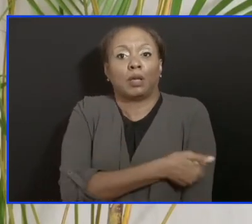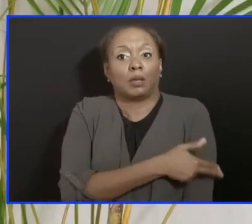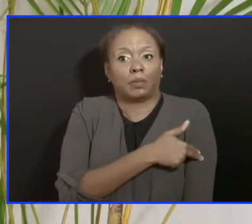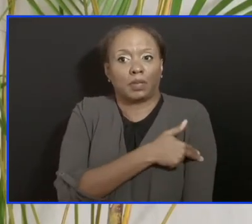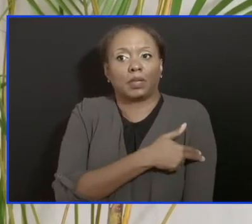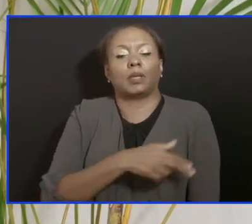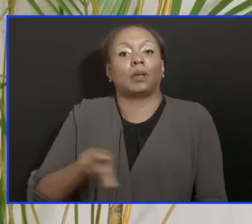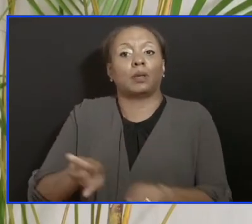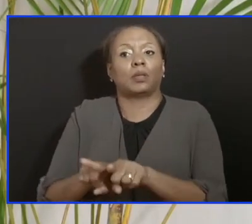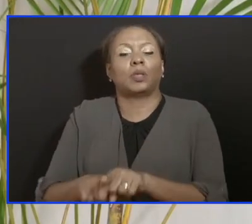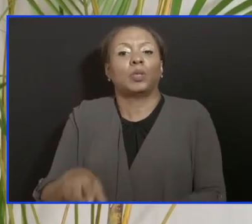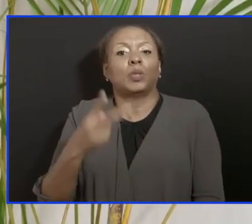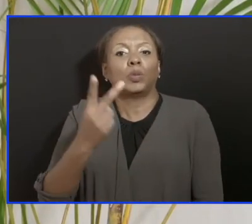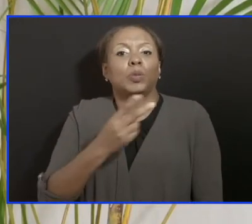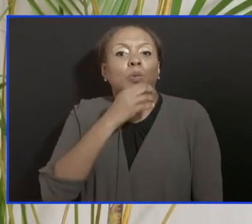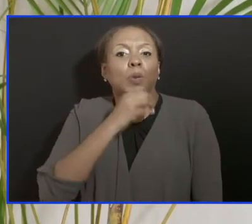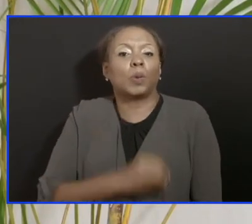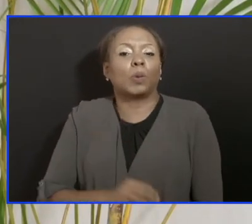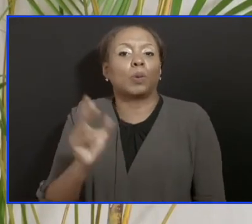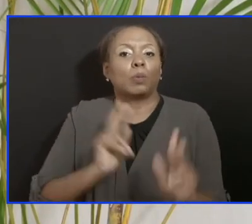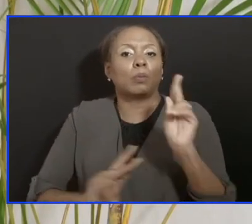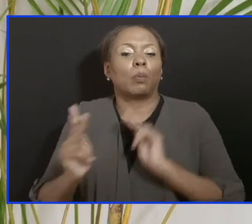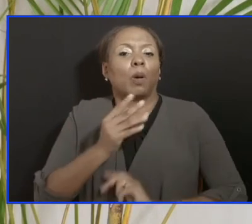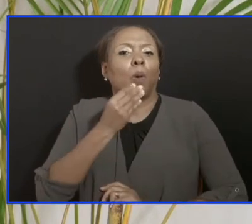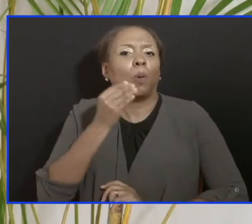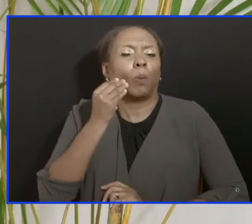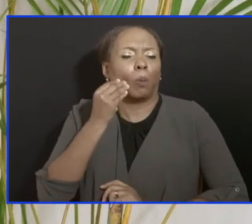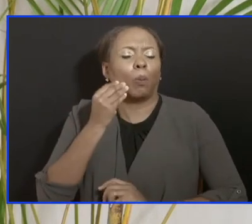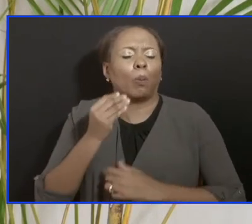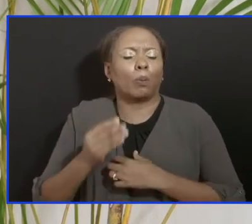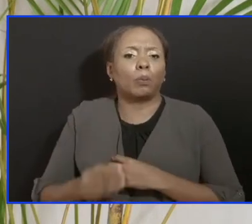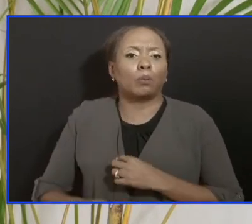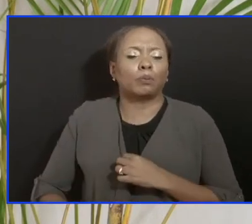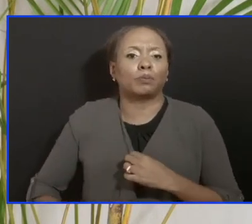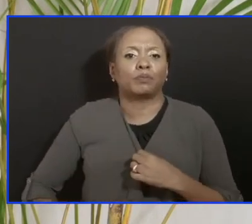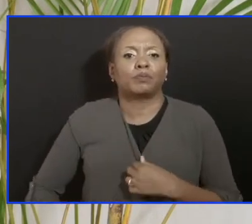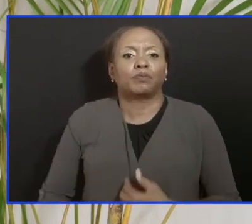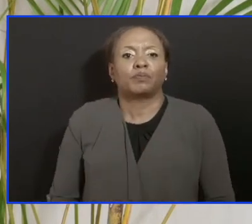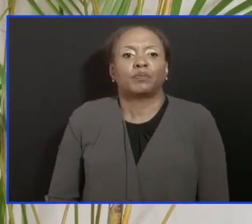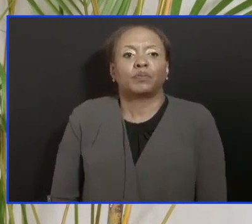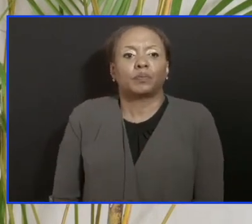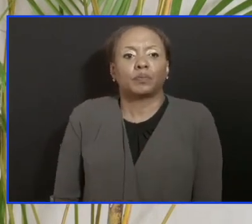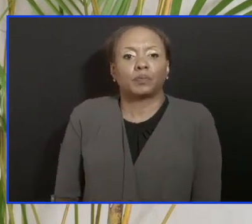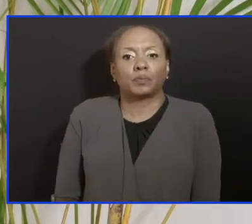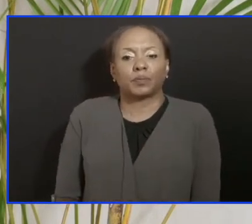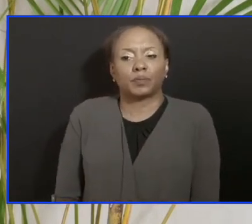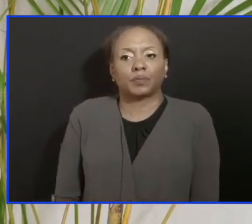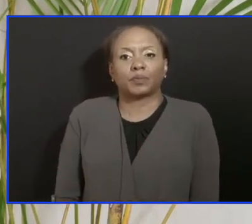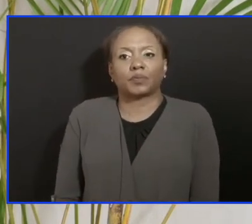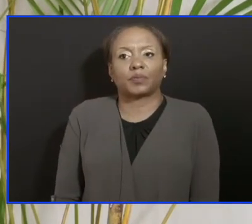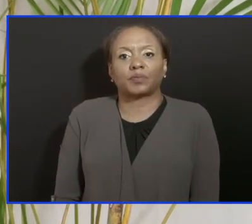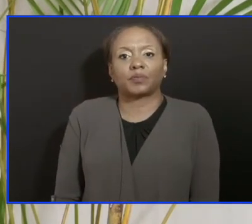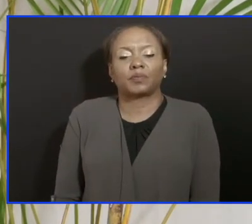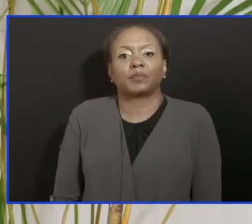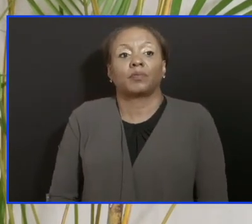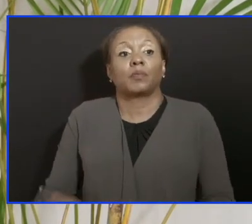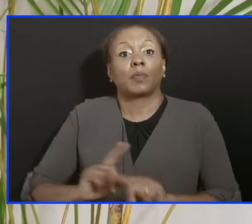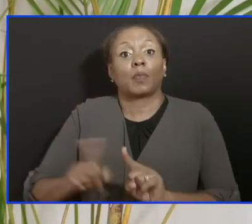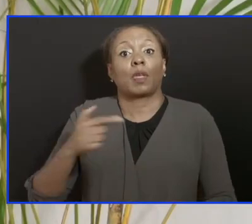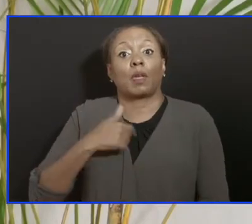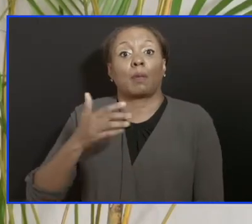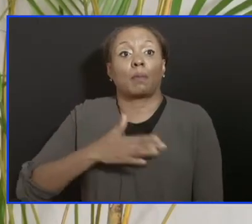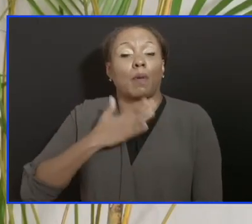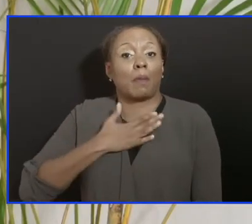facilities all at the same time. But I'm happy to report that given what has happened